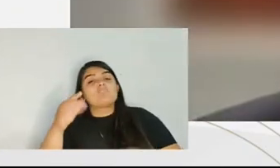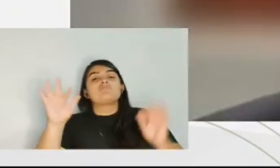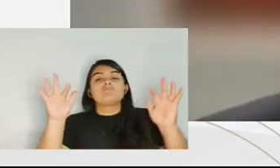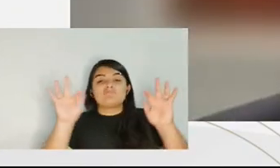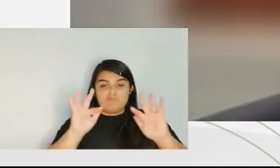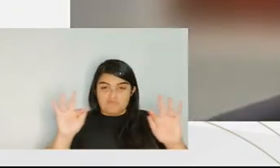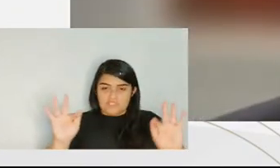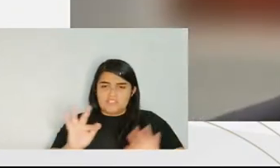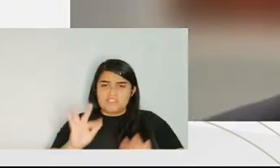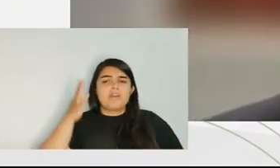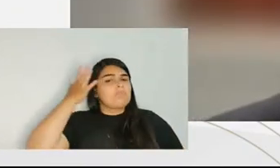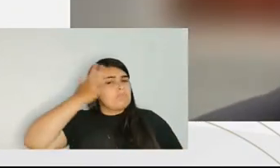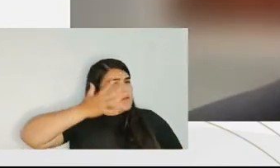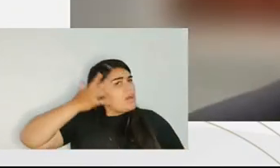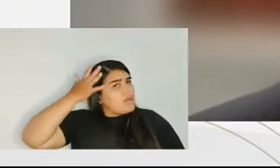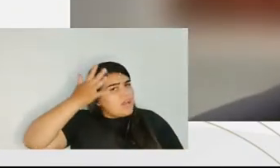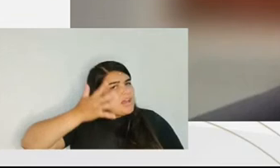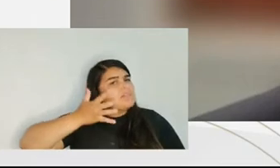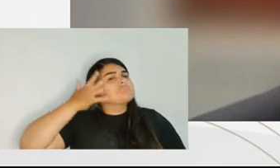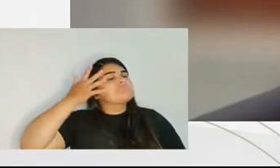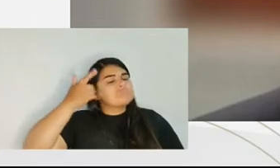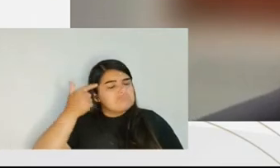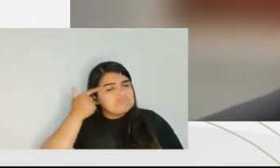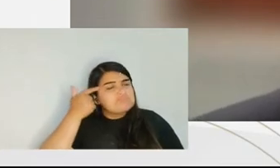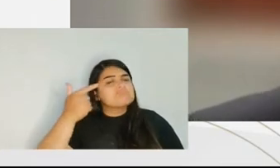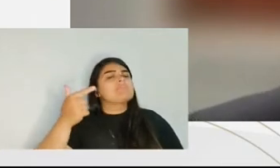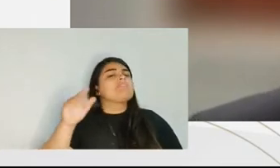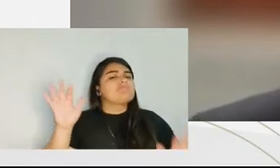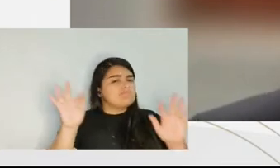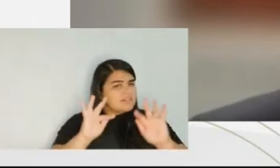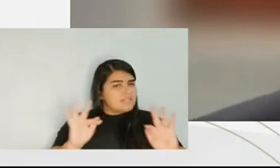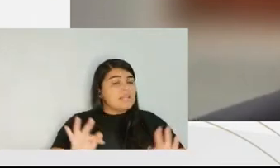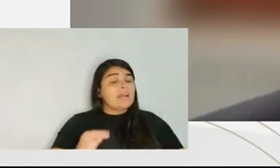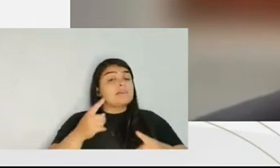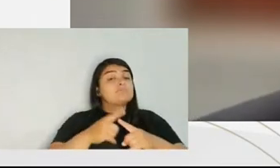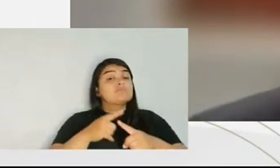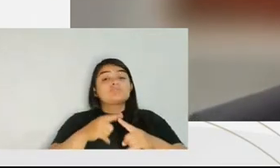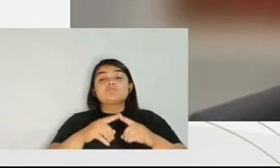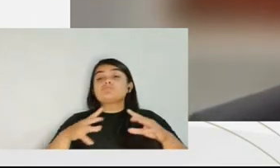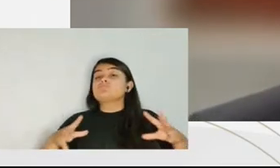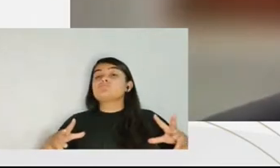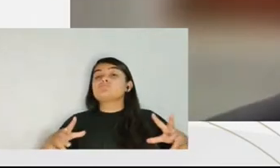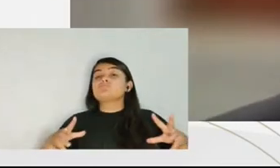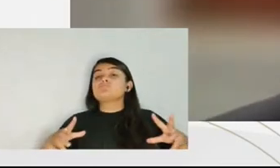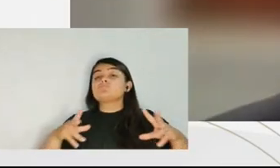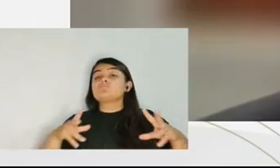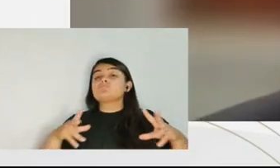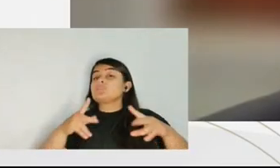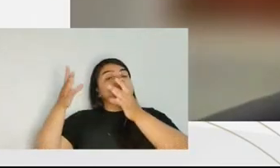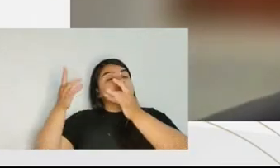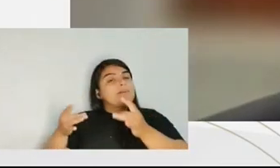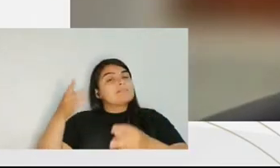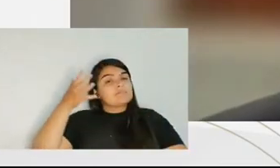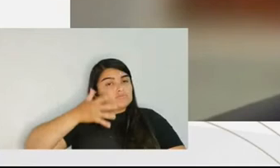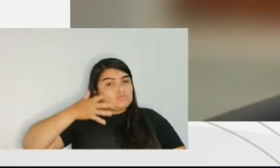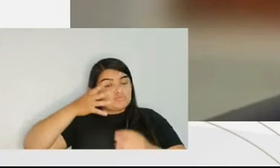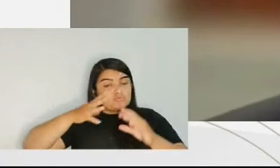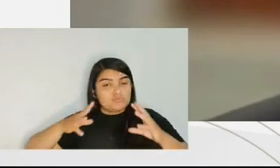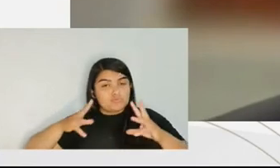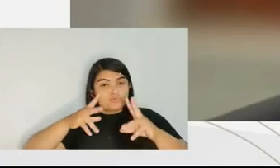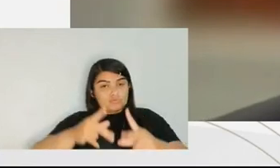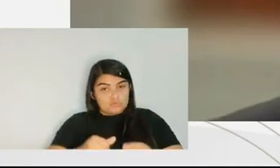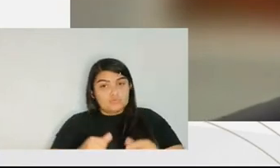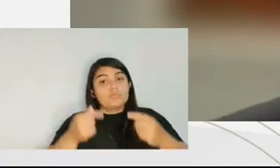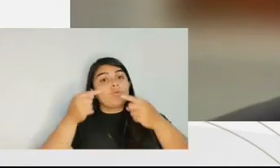to what he was saying and I felt very happy with what he was saying because all his